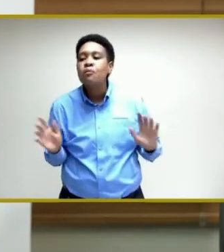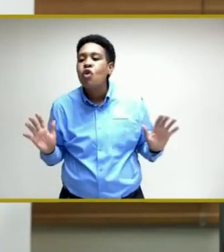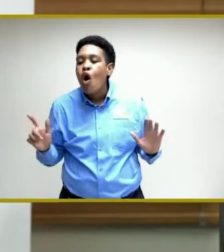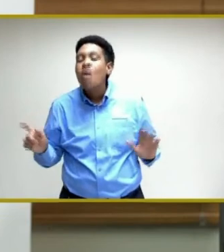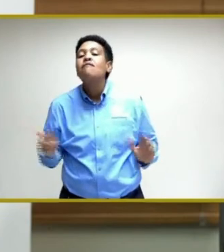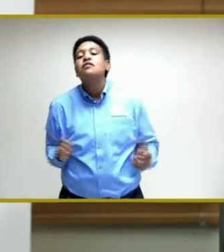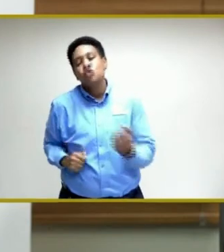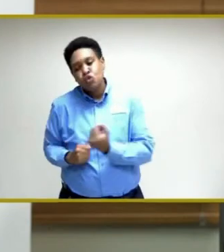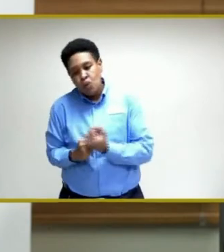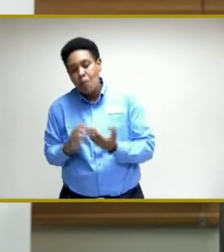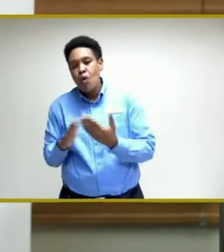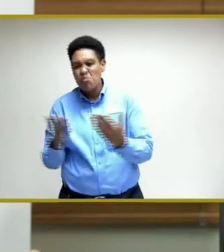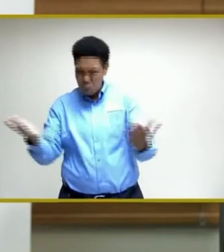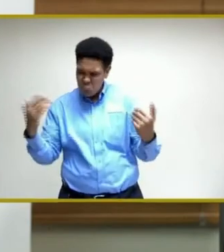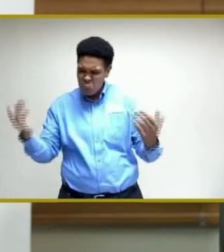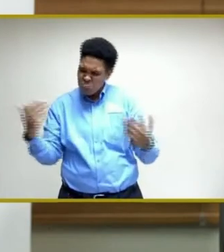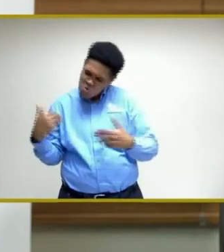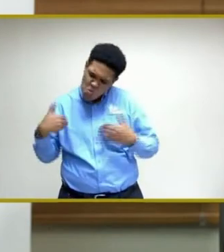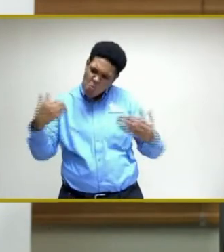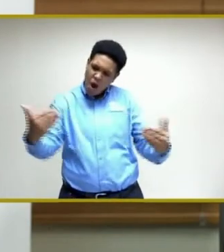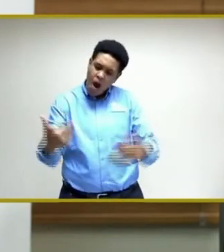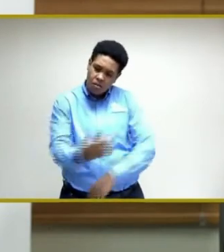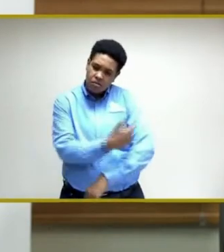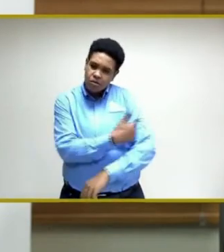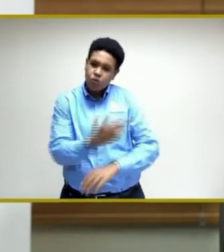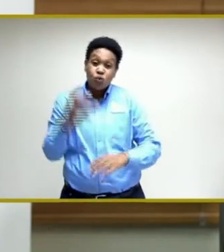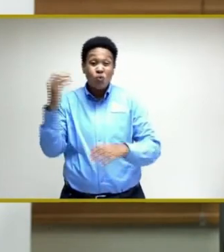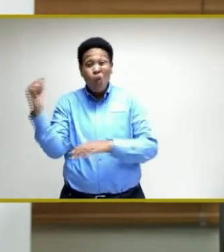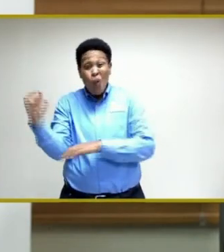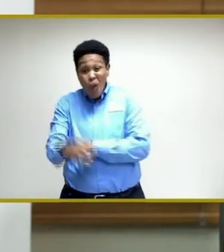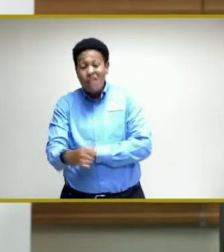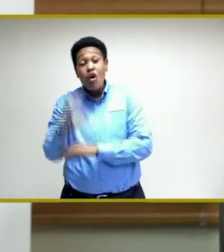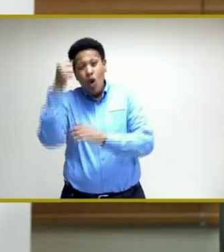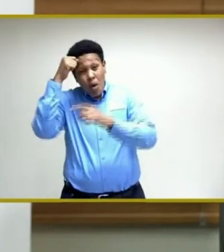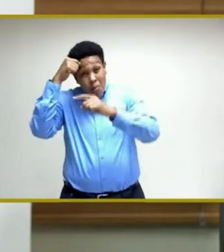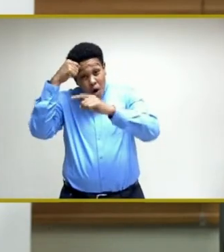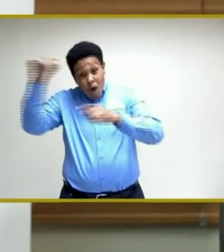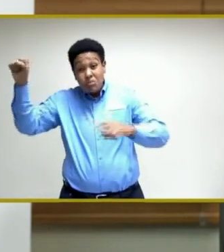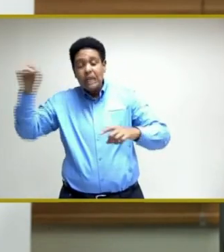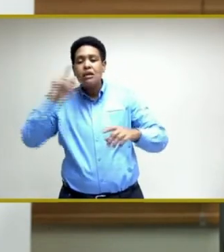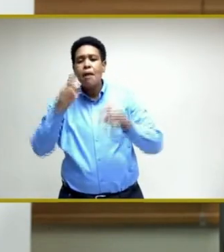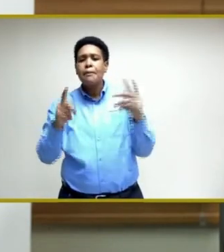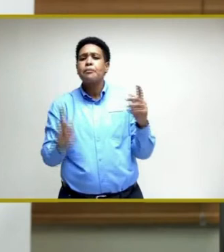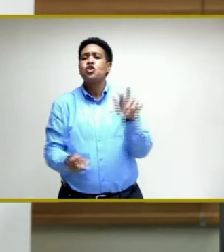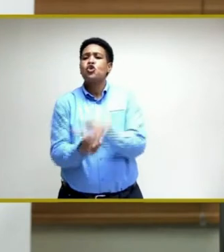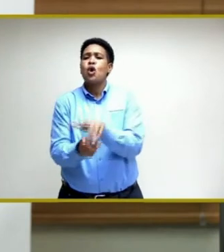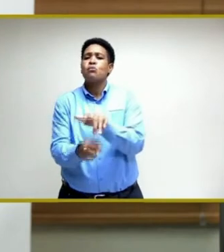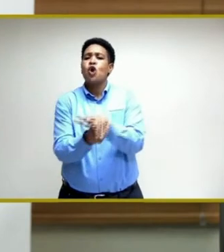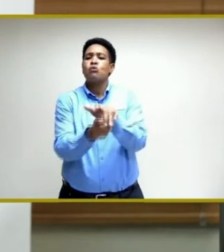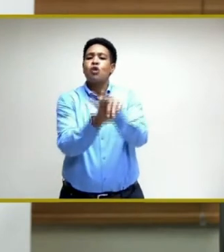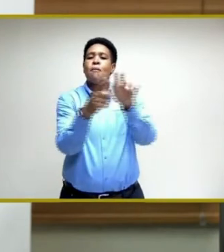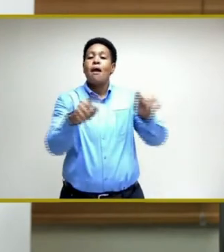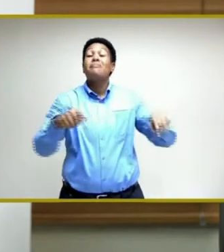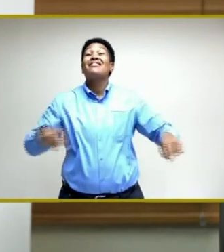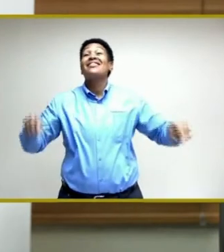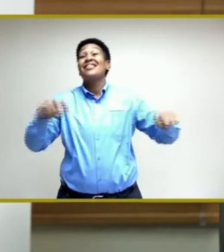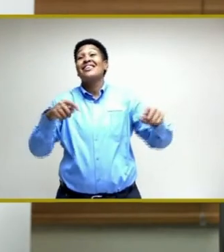community to mobilize, to overcome objections, and to bring the people out. And this